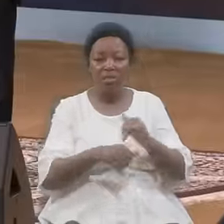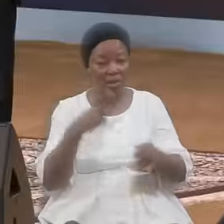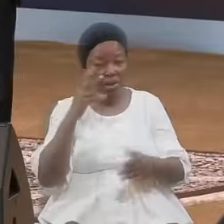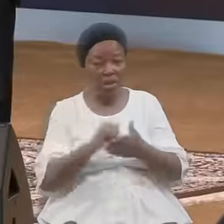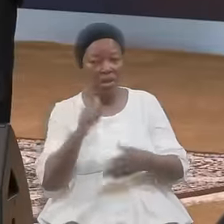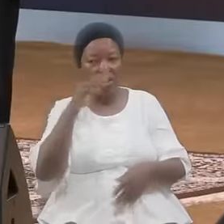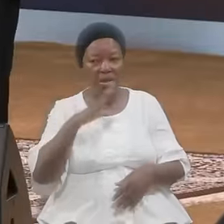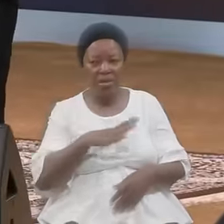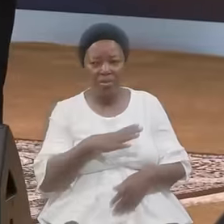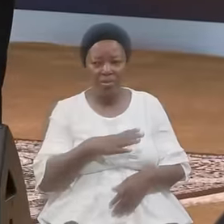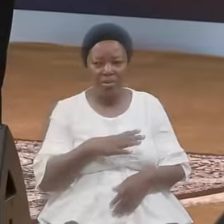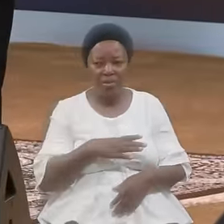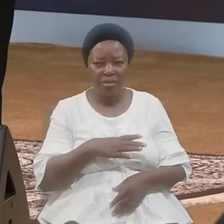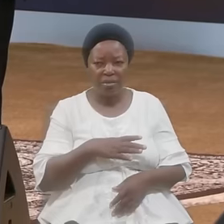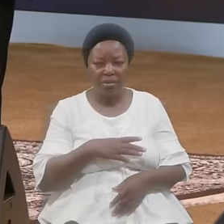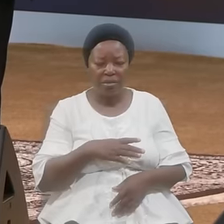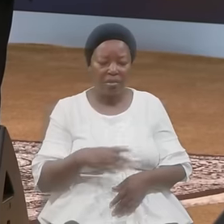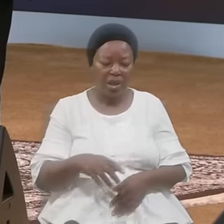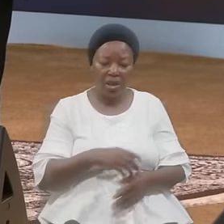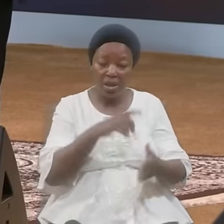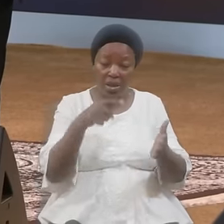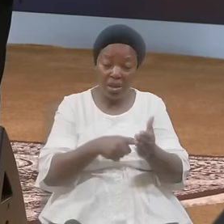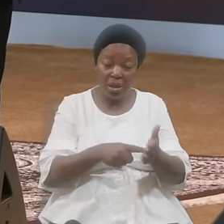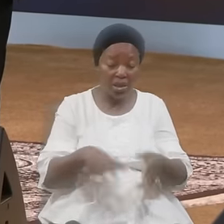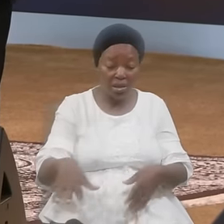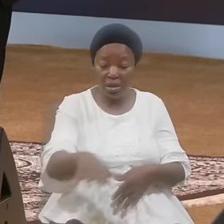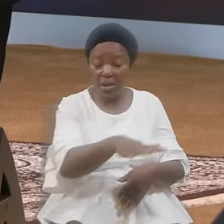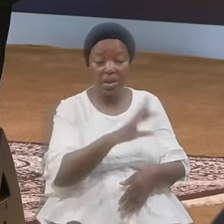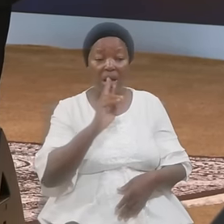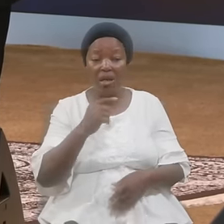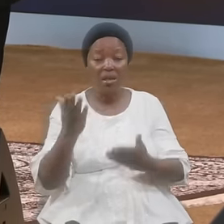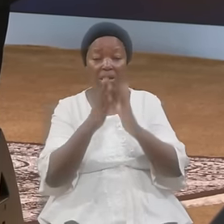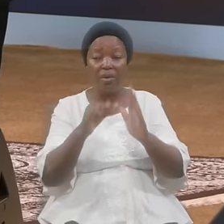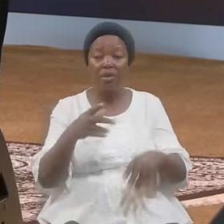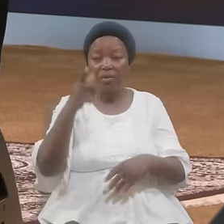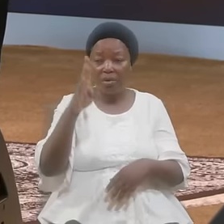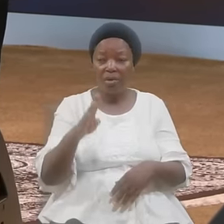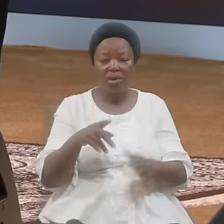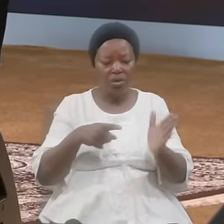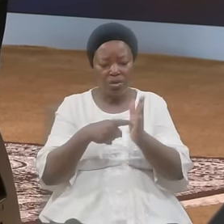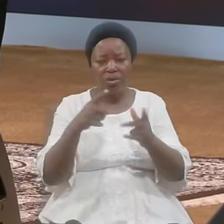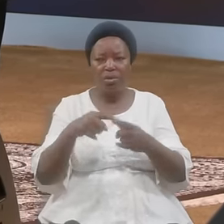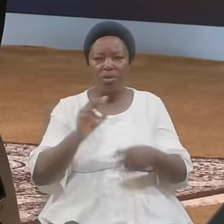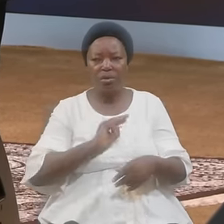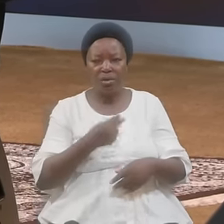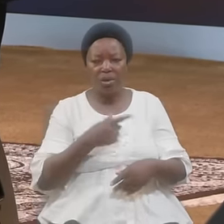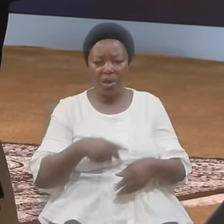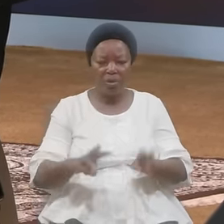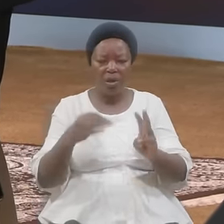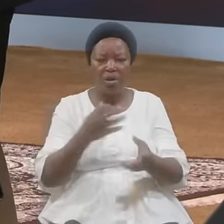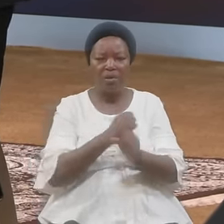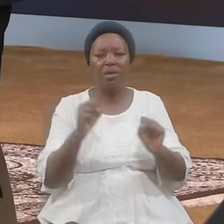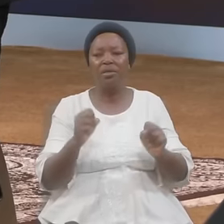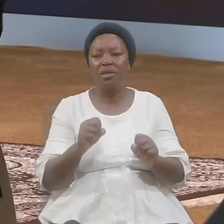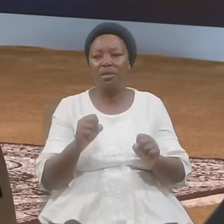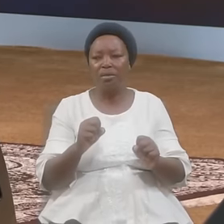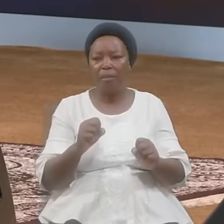These Are The Servants Of God Who Show Unto Us The Way Of Salvation